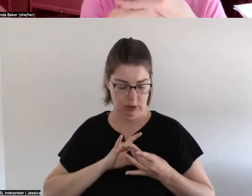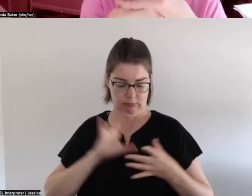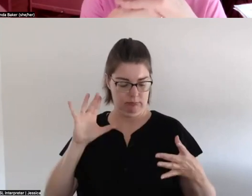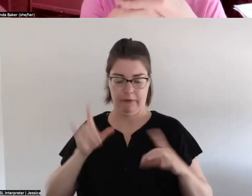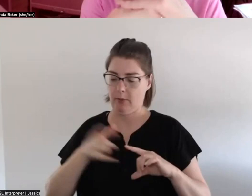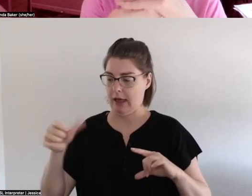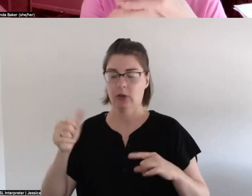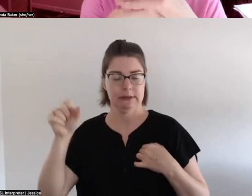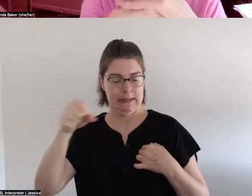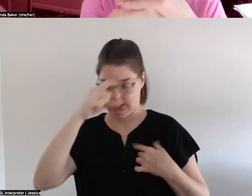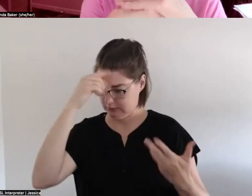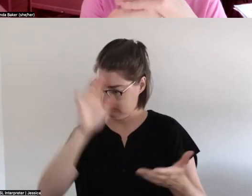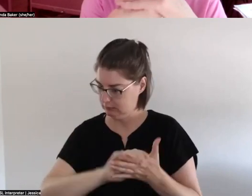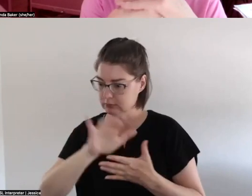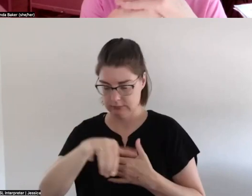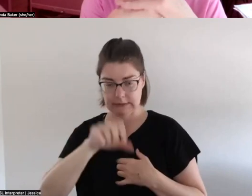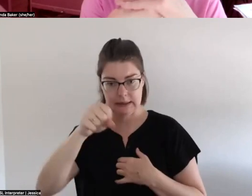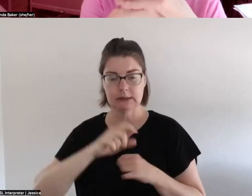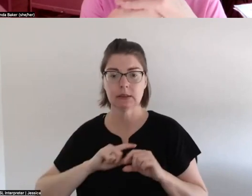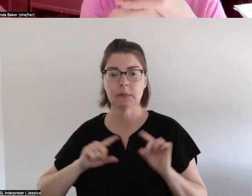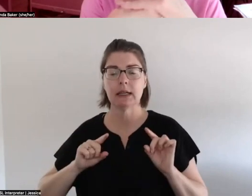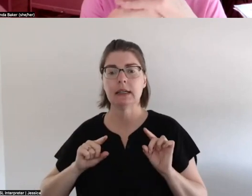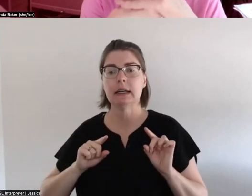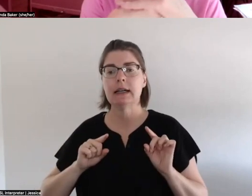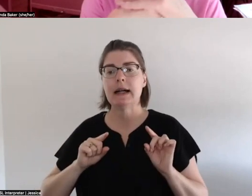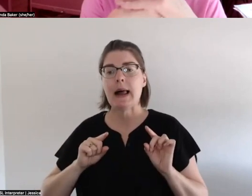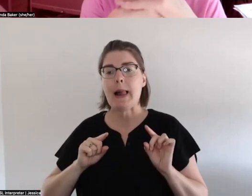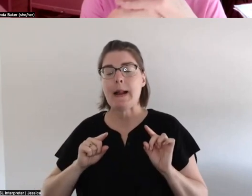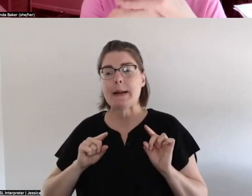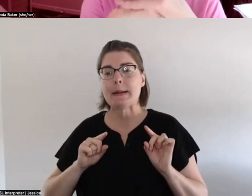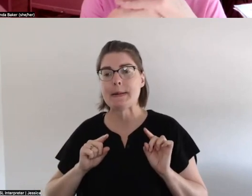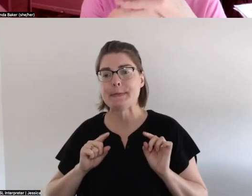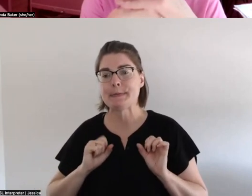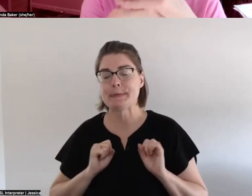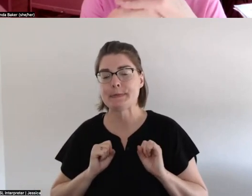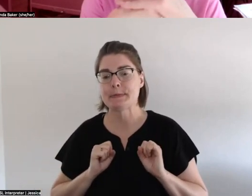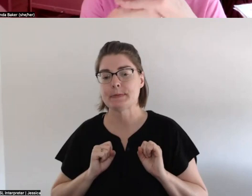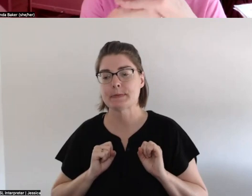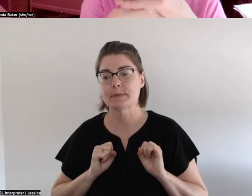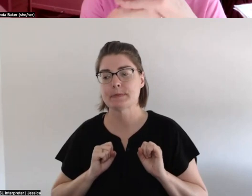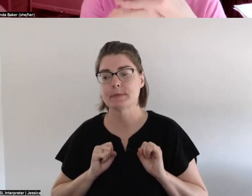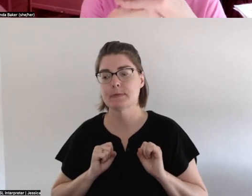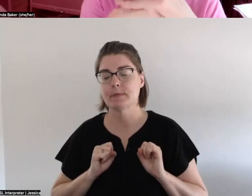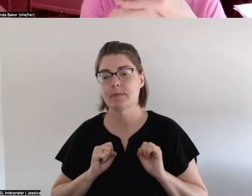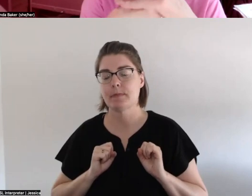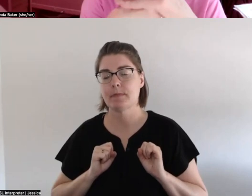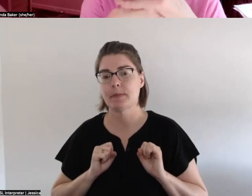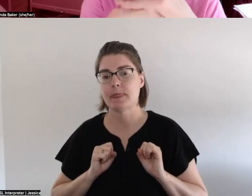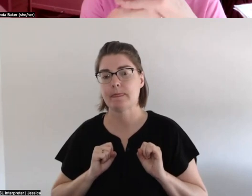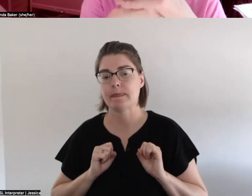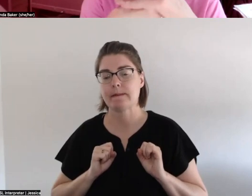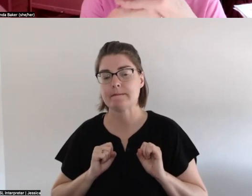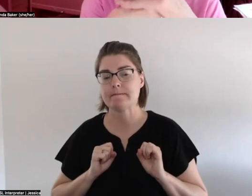others but i don't want to um ever shut out